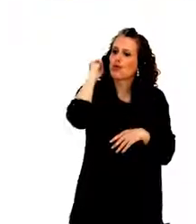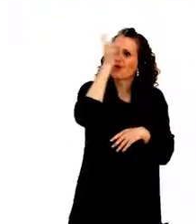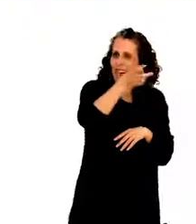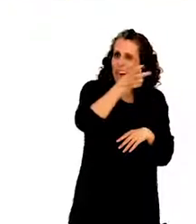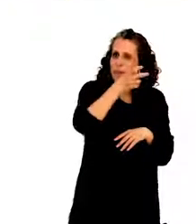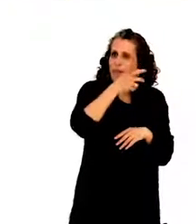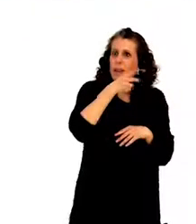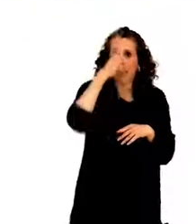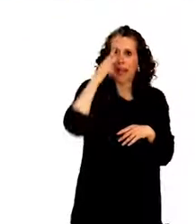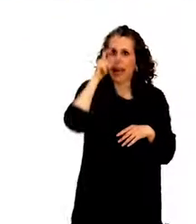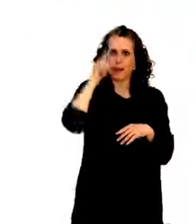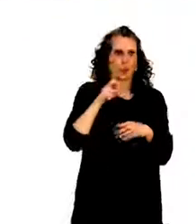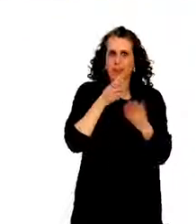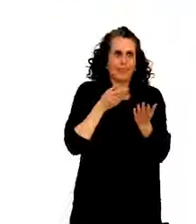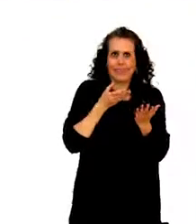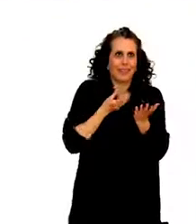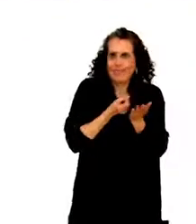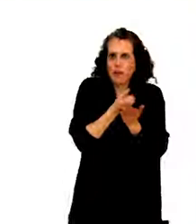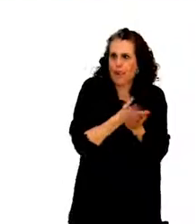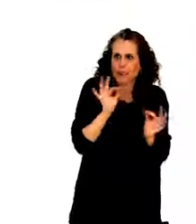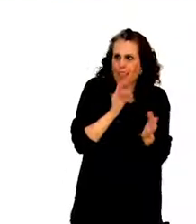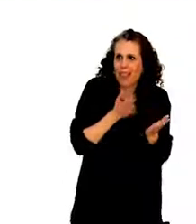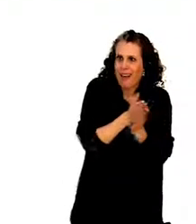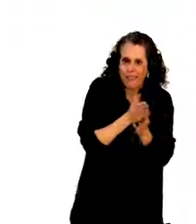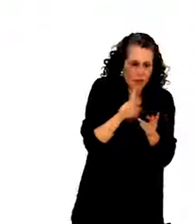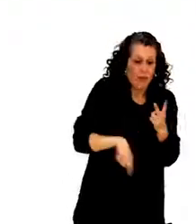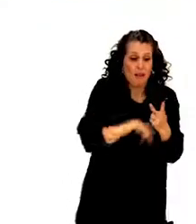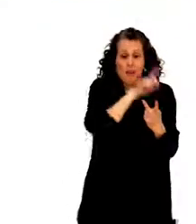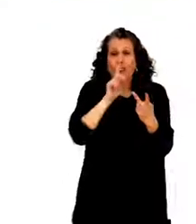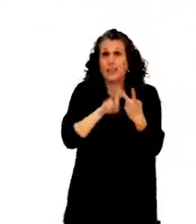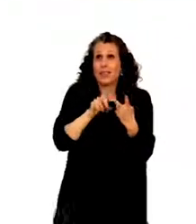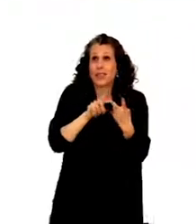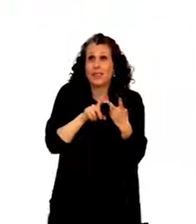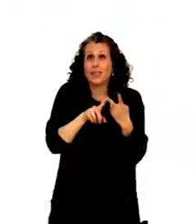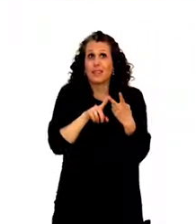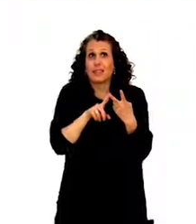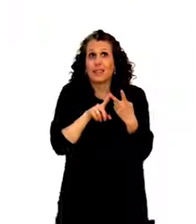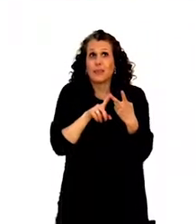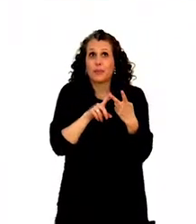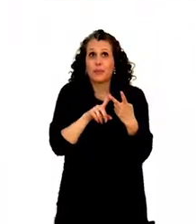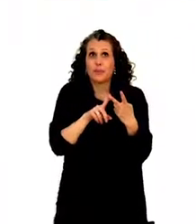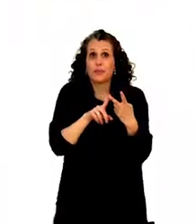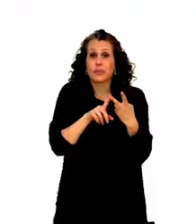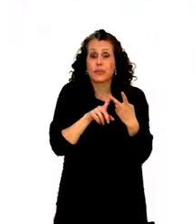of the cities for blind persons. The second one was a very complex case of making access to